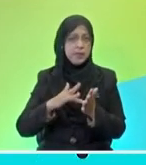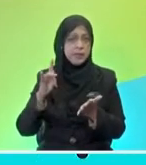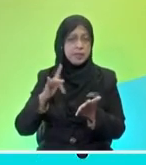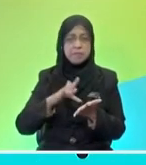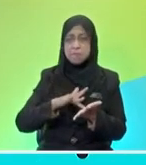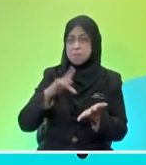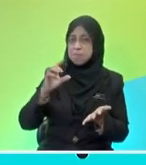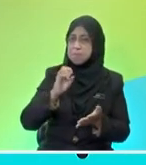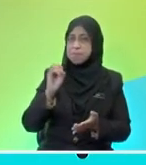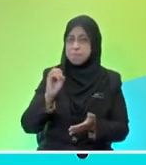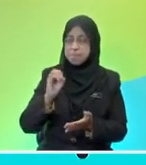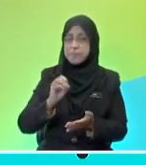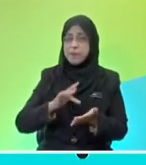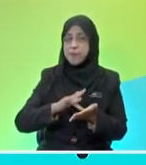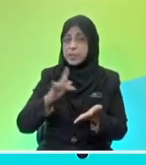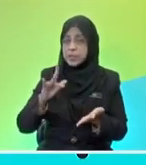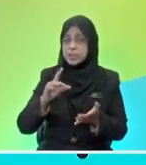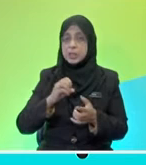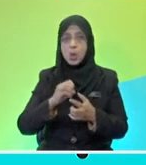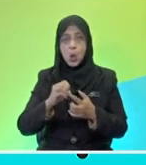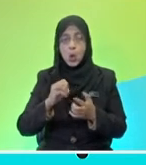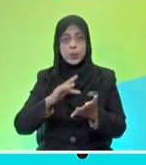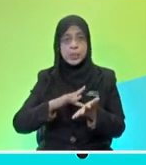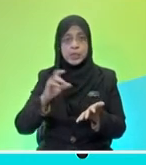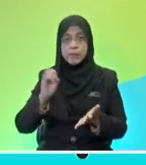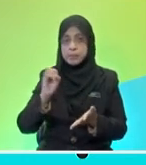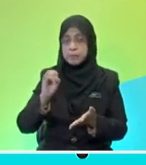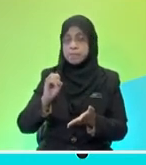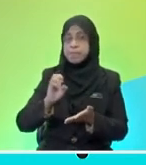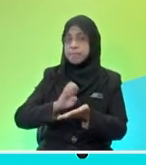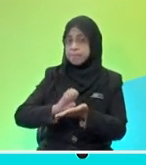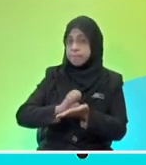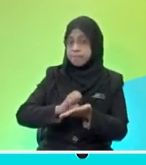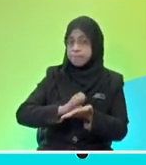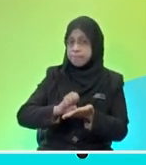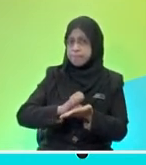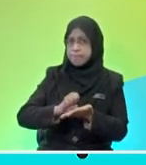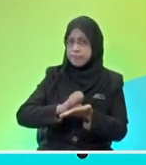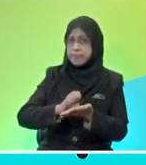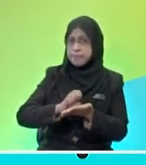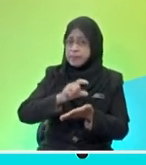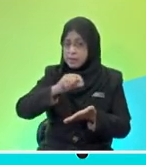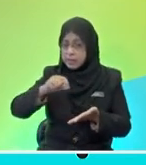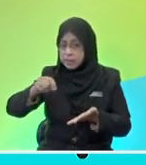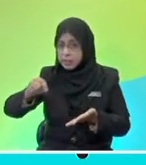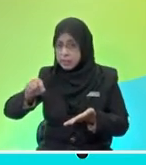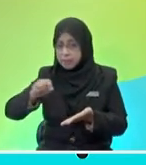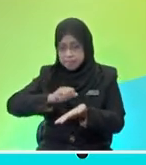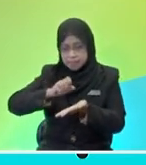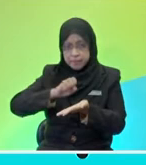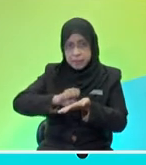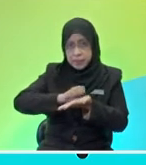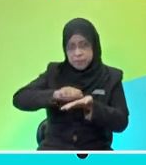of the advantages of frictional force. So, you can see here, rubber can erase the writings on a paper. As you know,